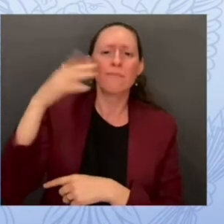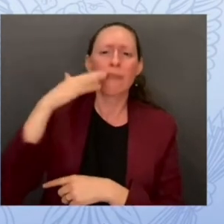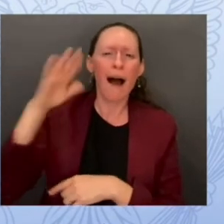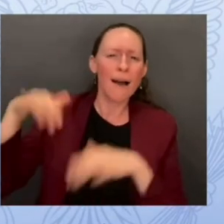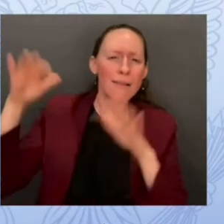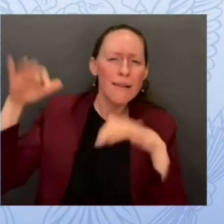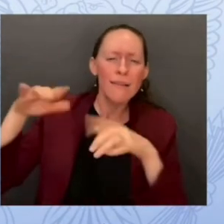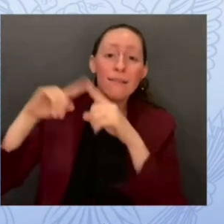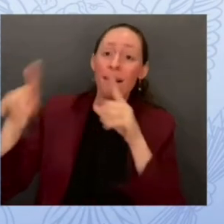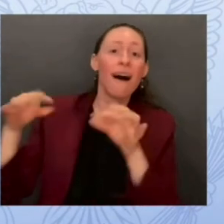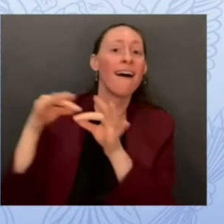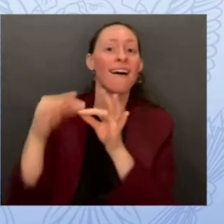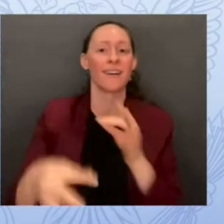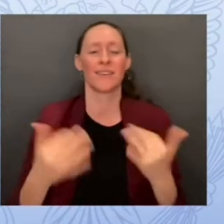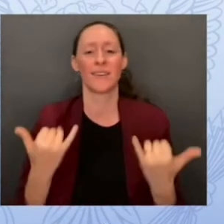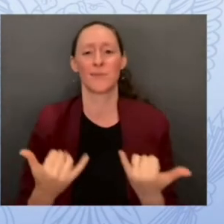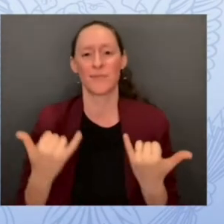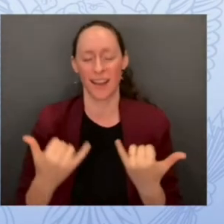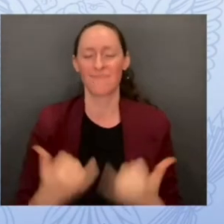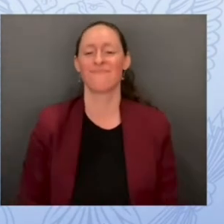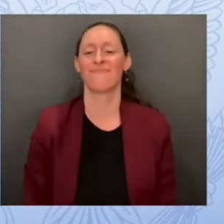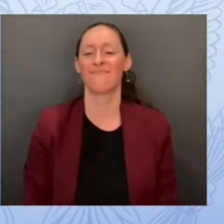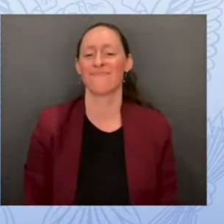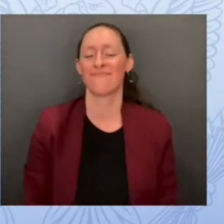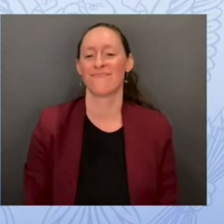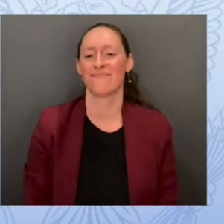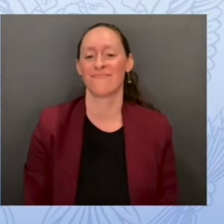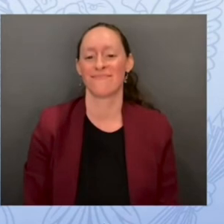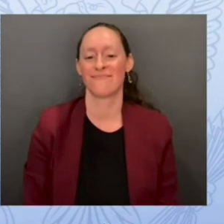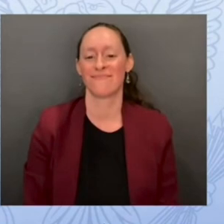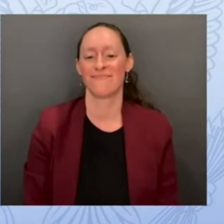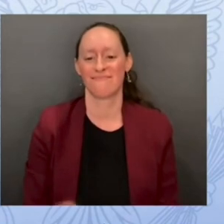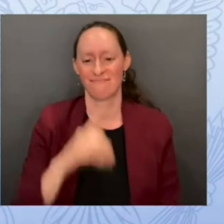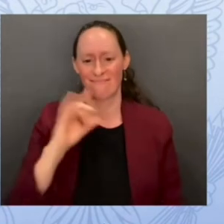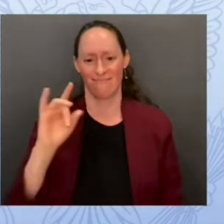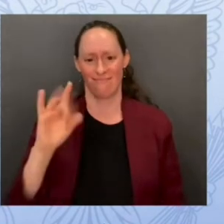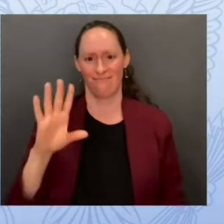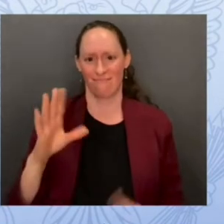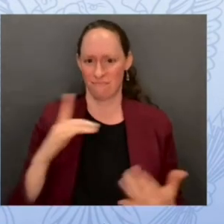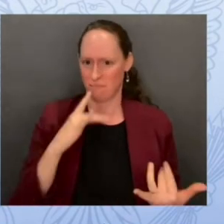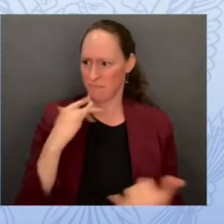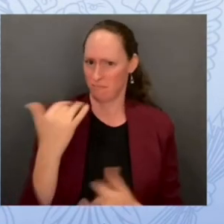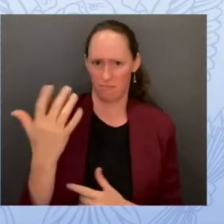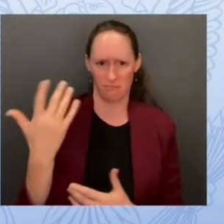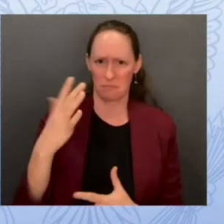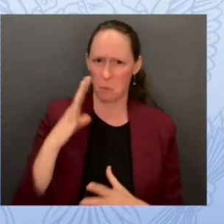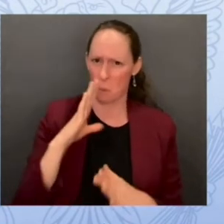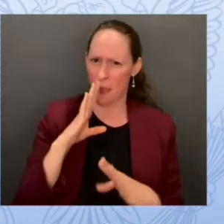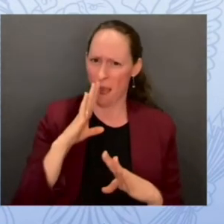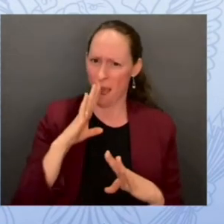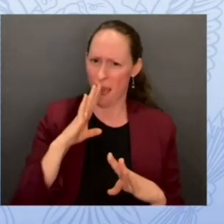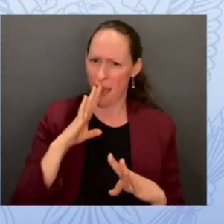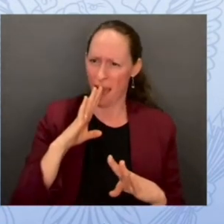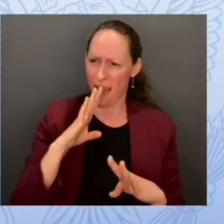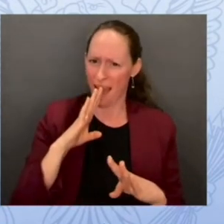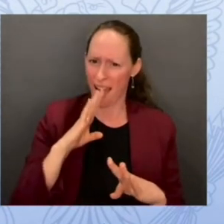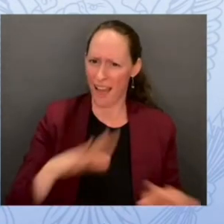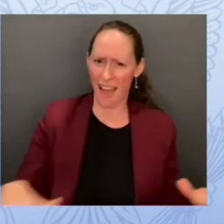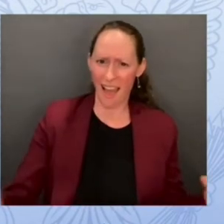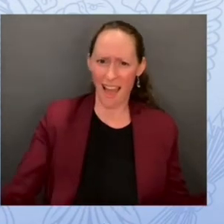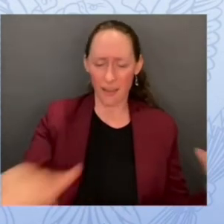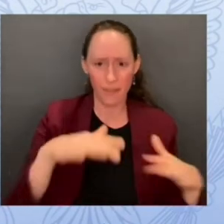telling you it was so quiet here at the White House last night because every they sent everybody home there was no Secret Service